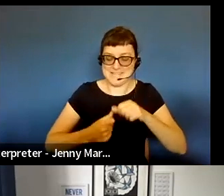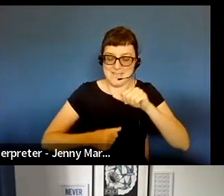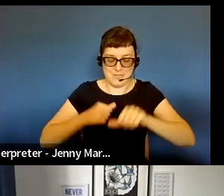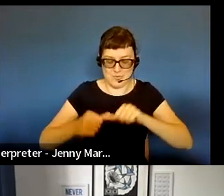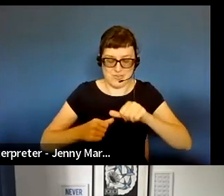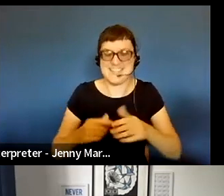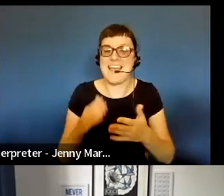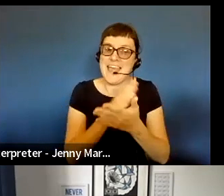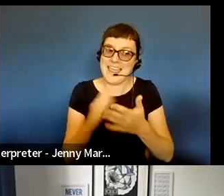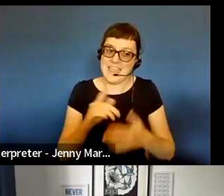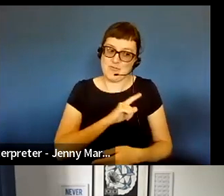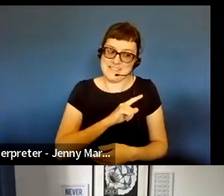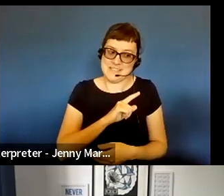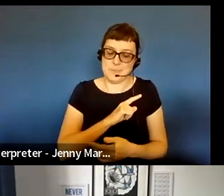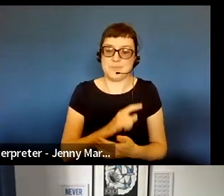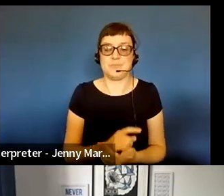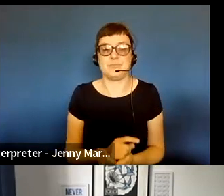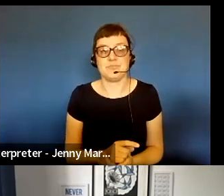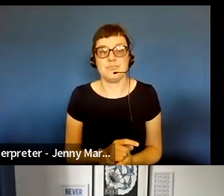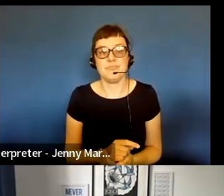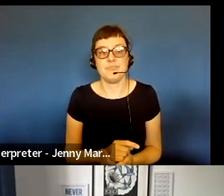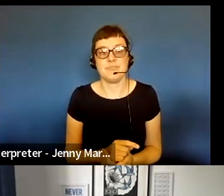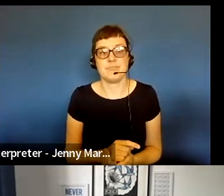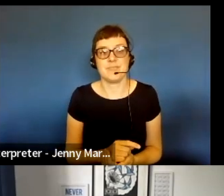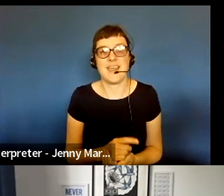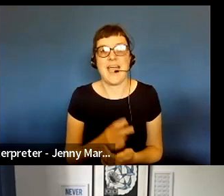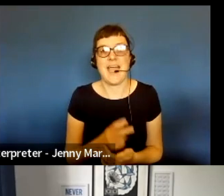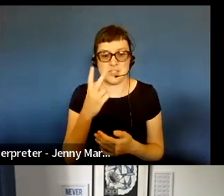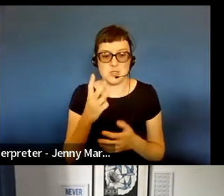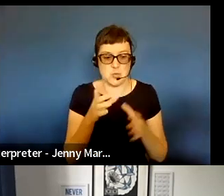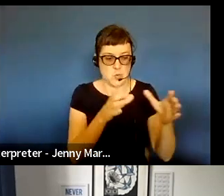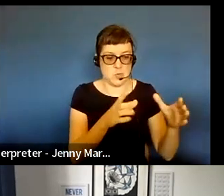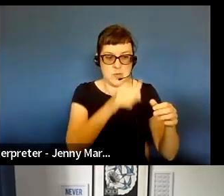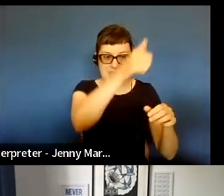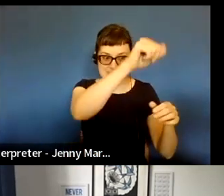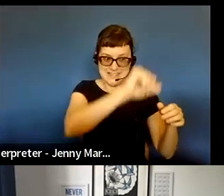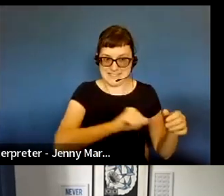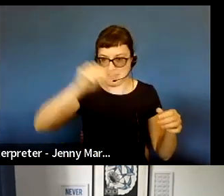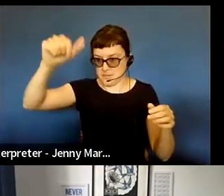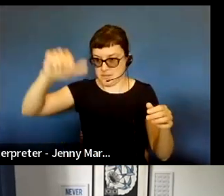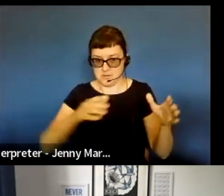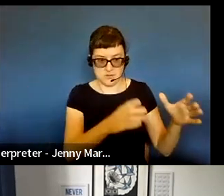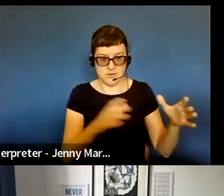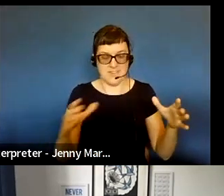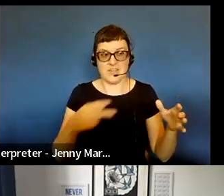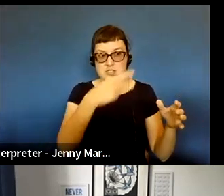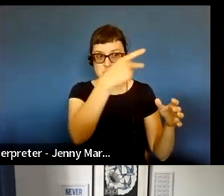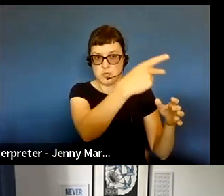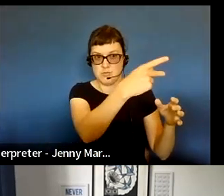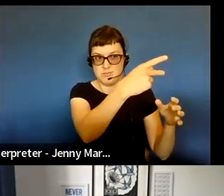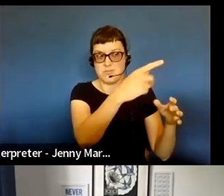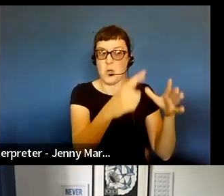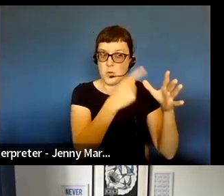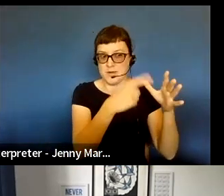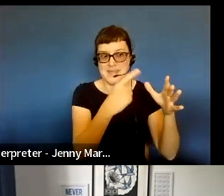rationale to it. But essentially, in those kind of two random lists that we created, the first two artists were automatically